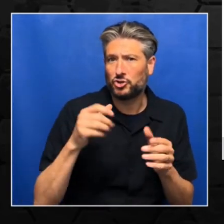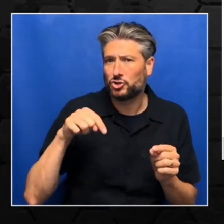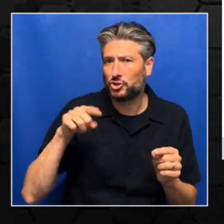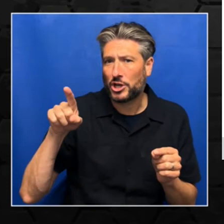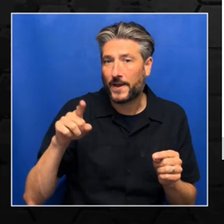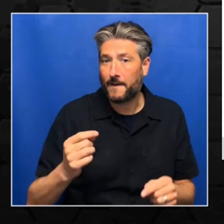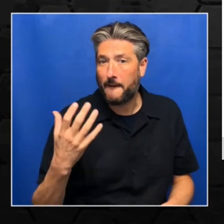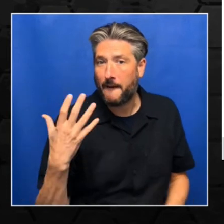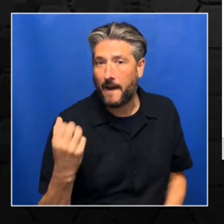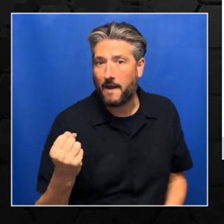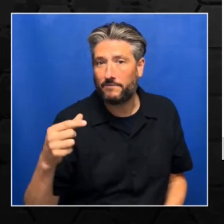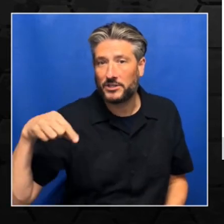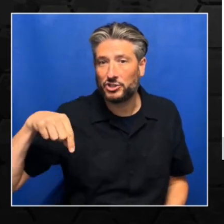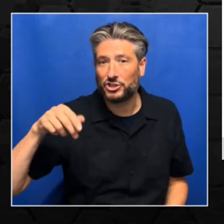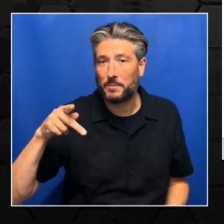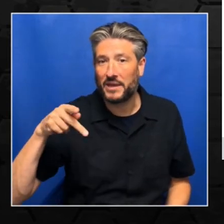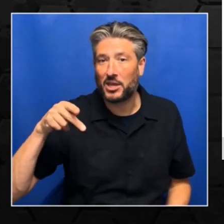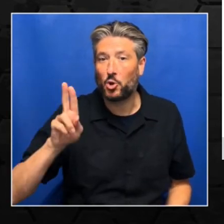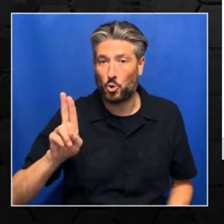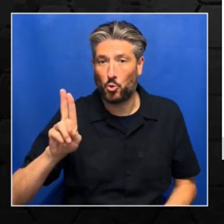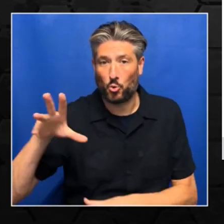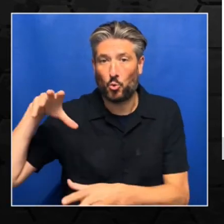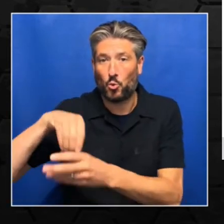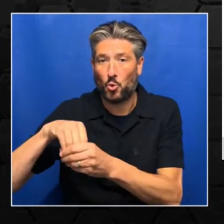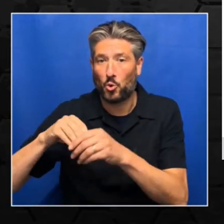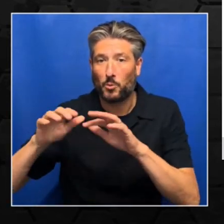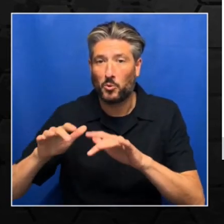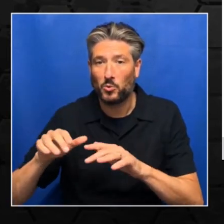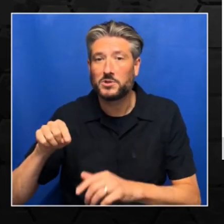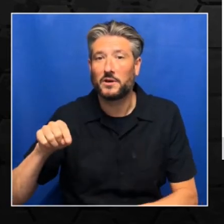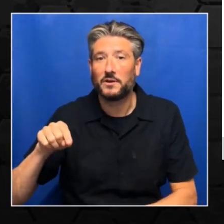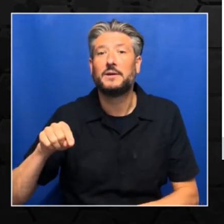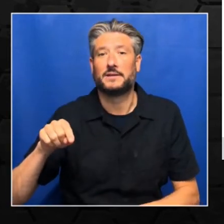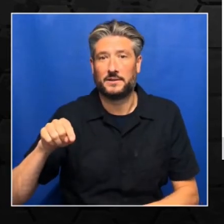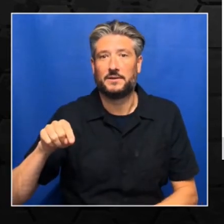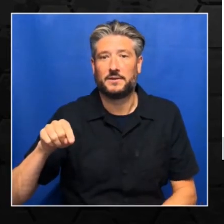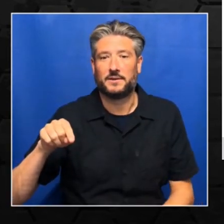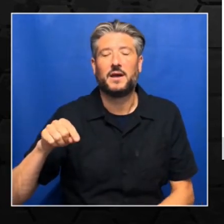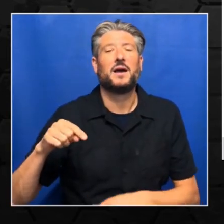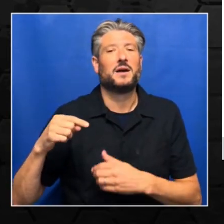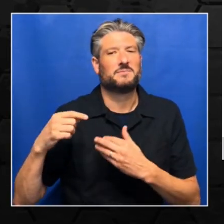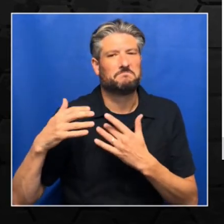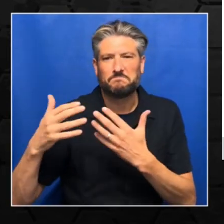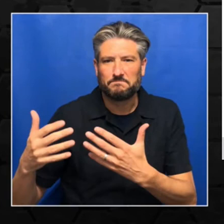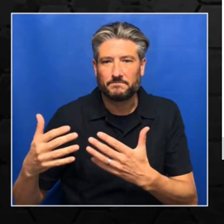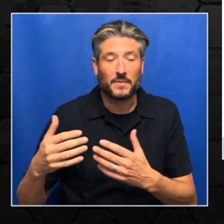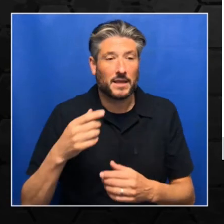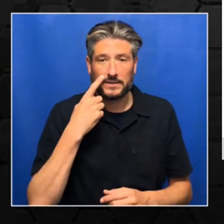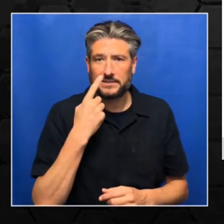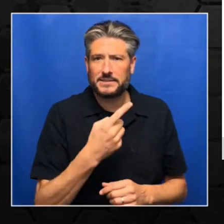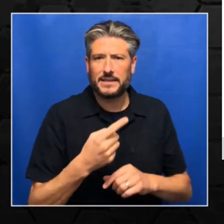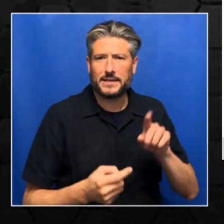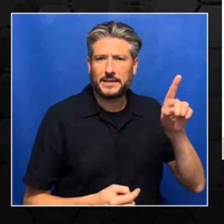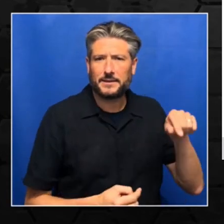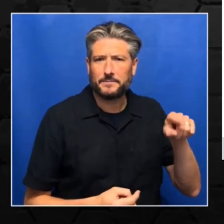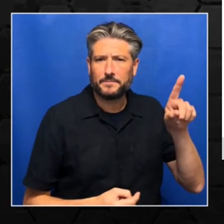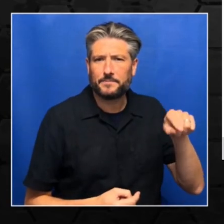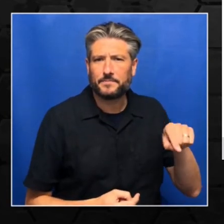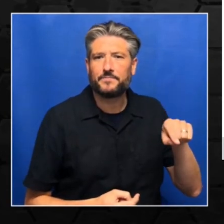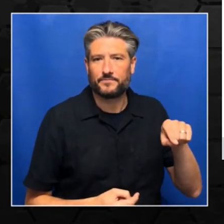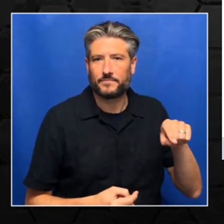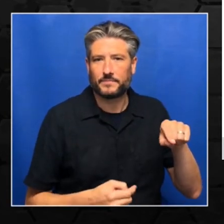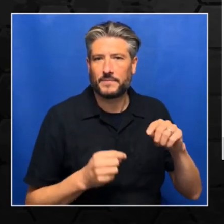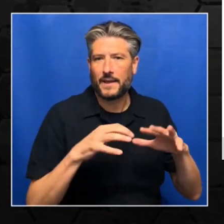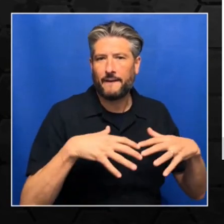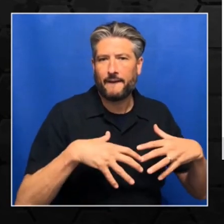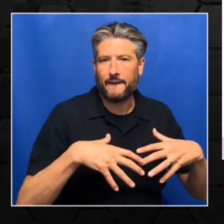neural networks basically consist of layers. So over here in the init function, we